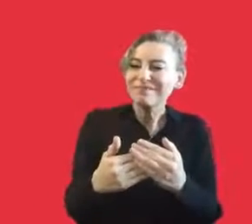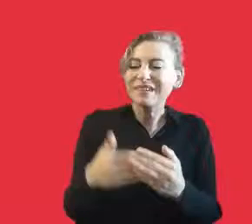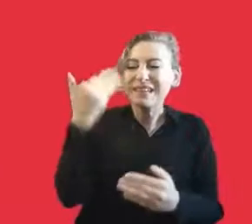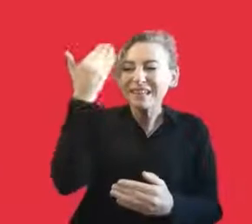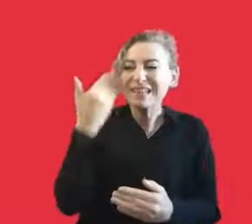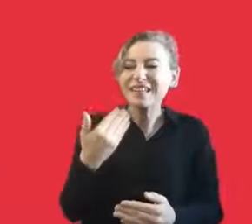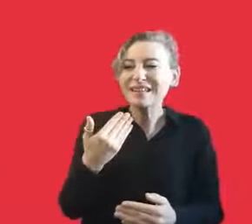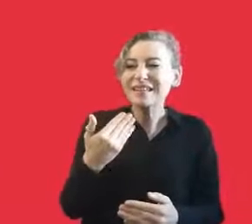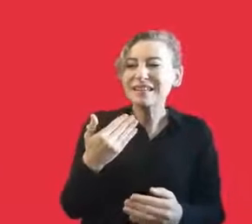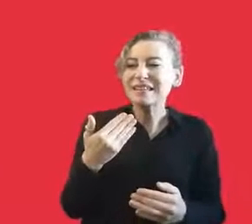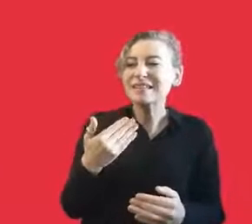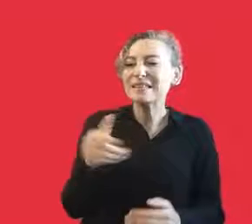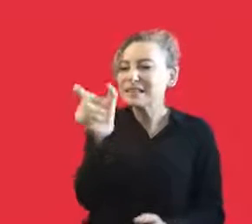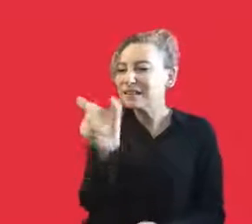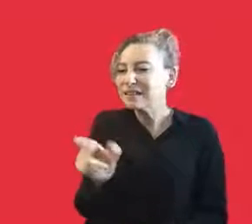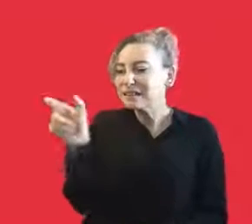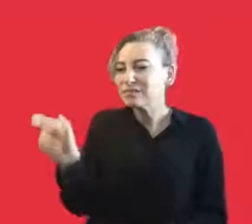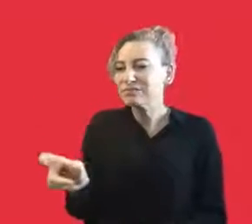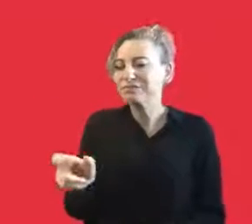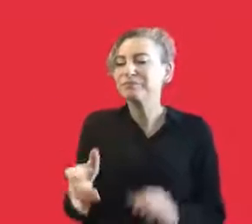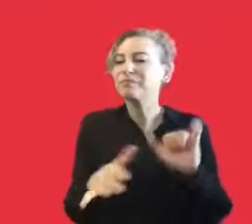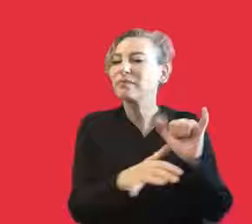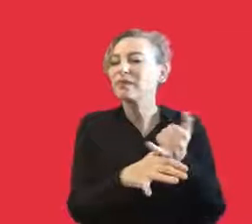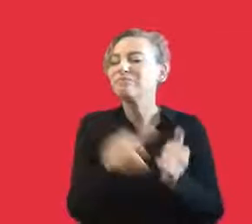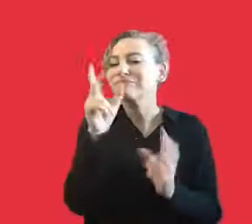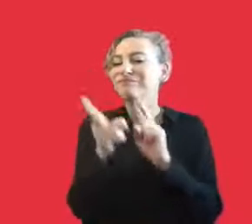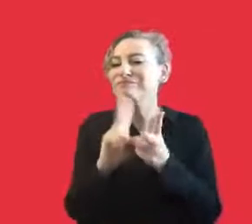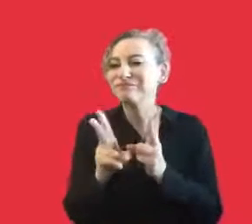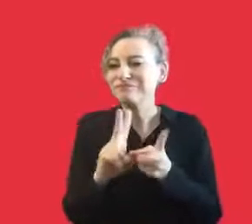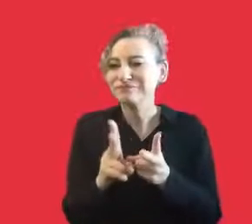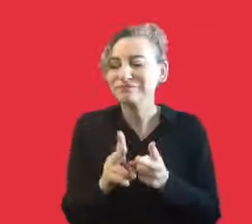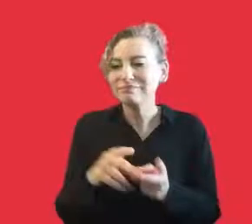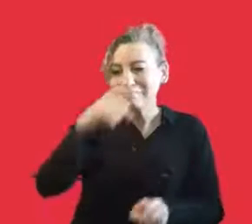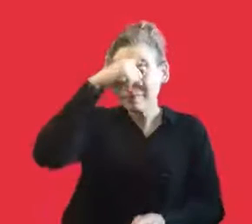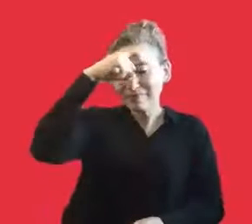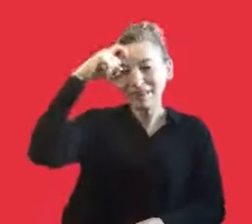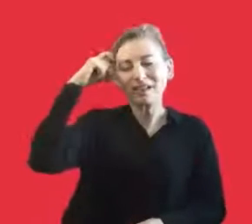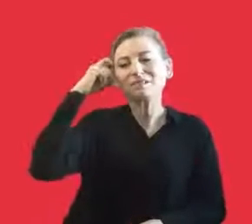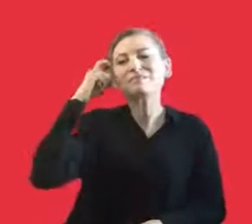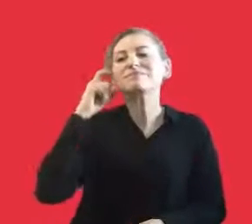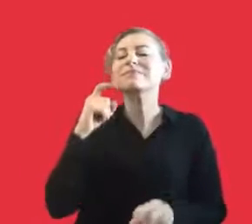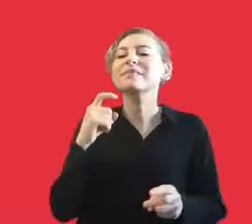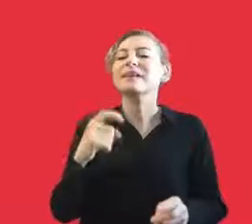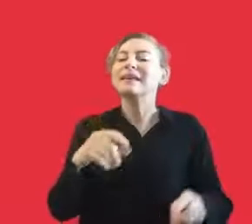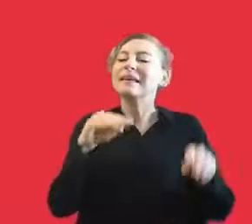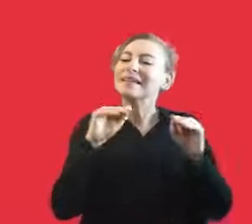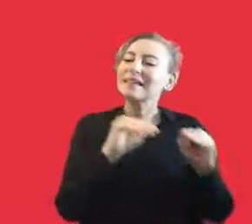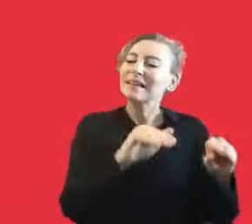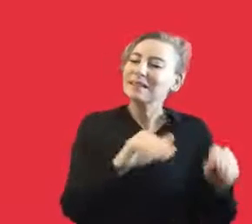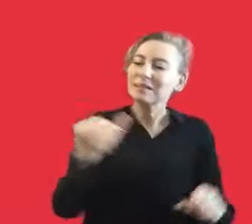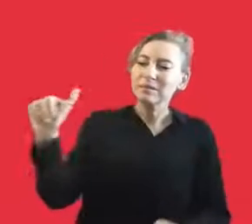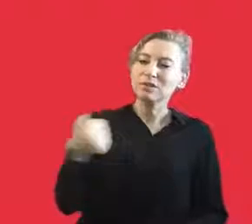spectators love and what spectators are passionate about. So, in a way, our purpose